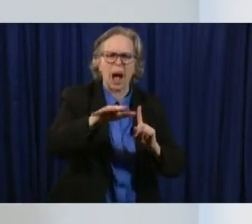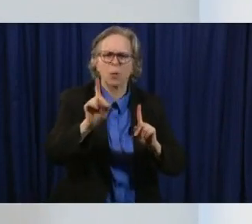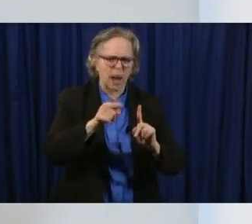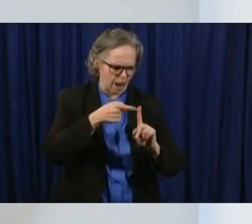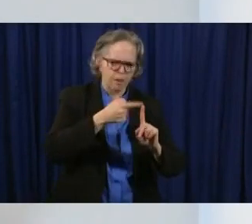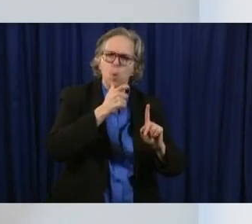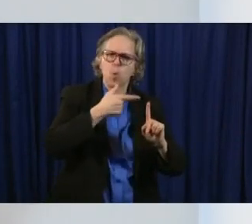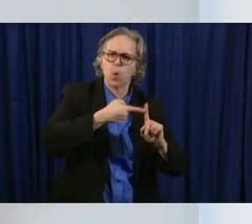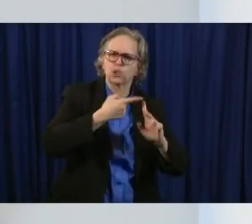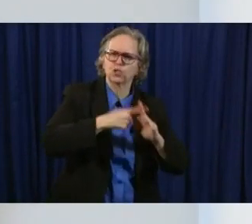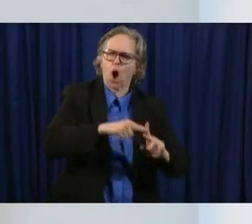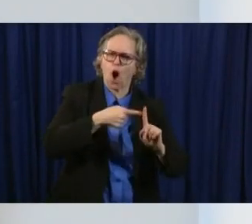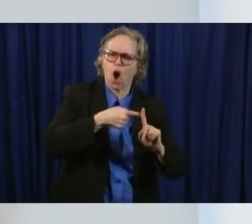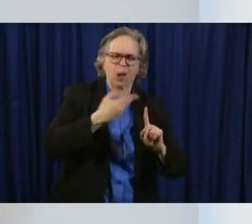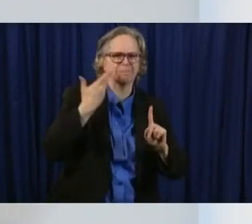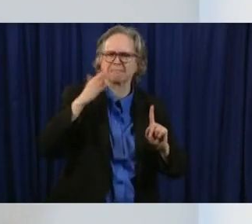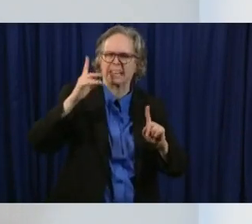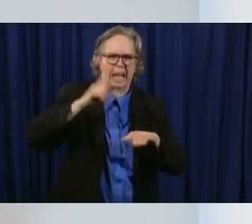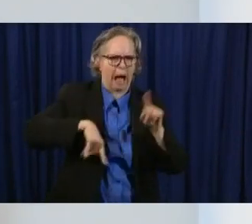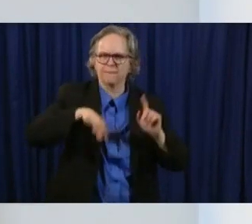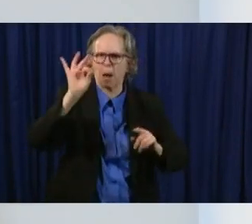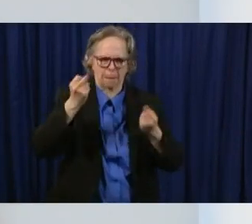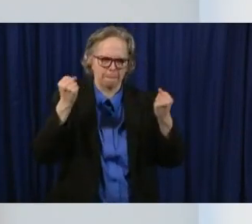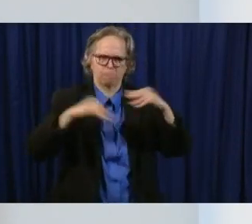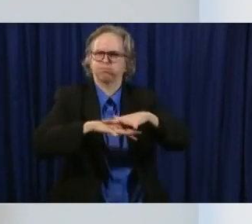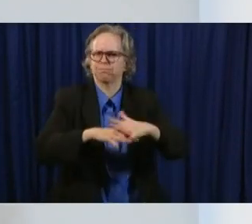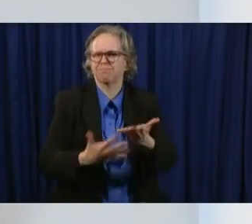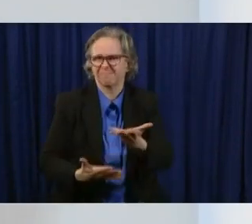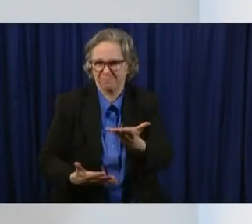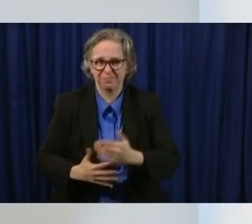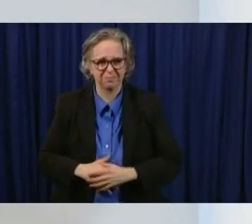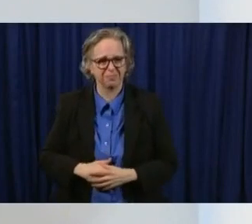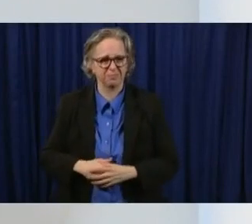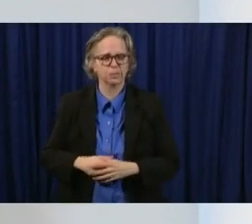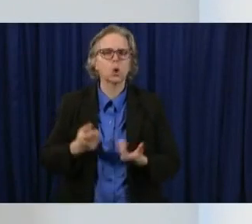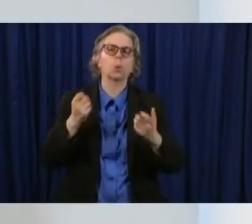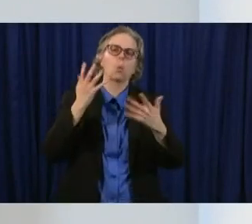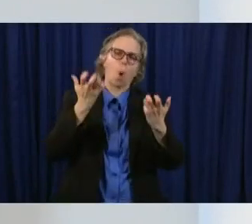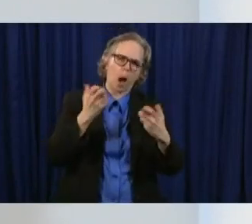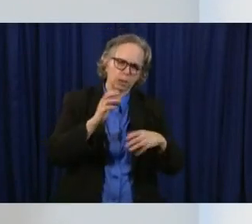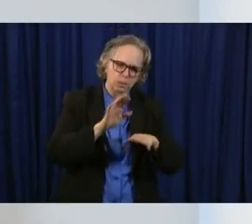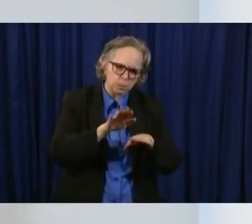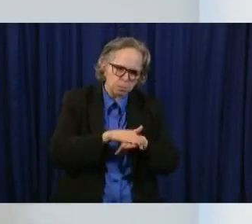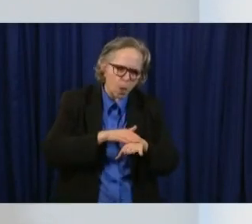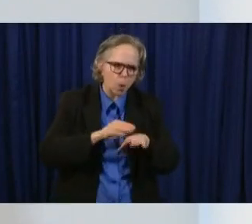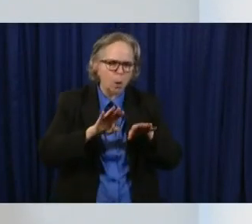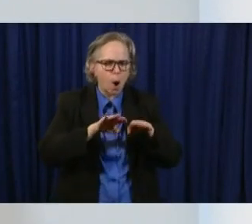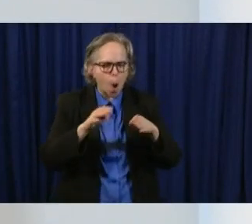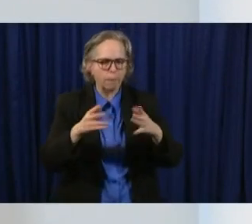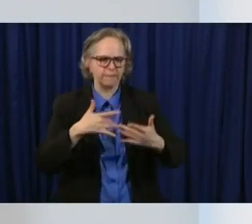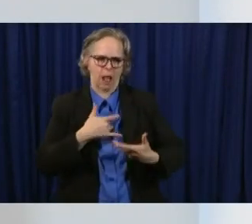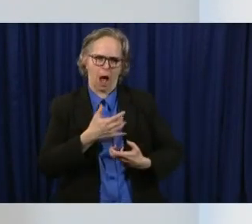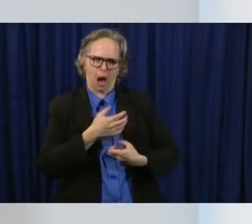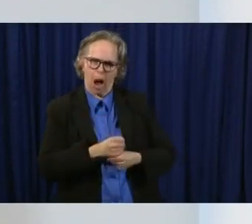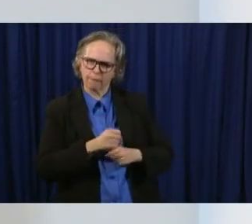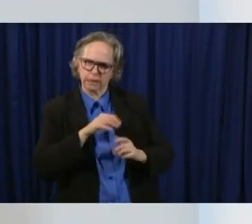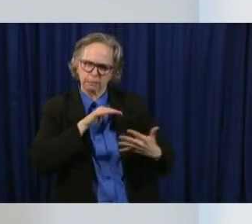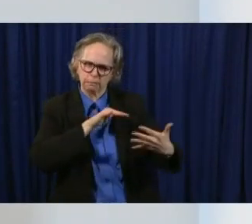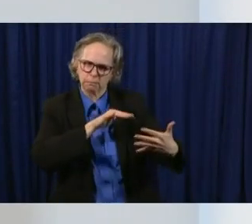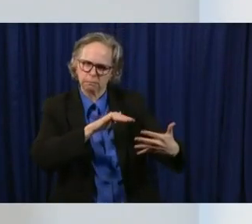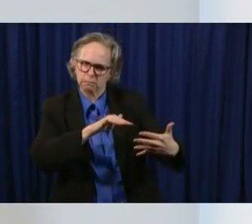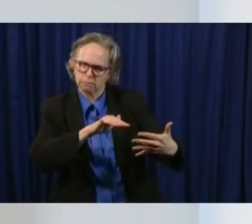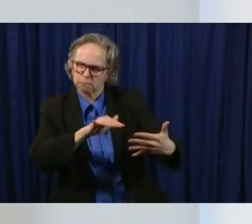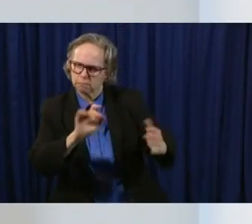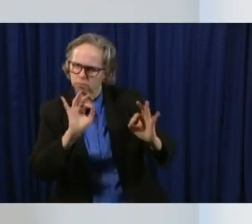these things and then as you build confidence then you do more but hopefully look this all along the